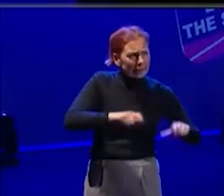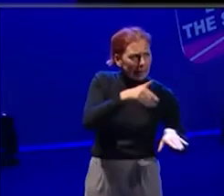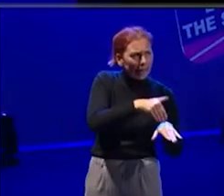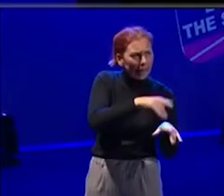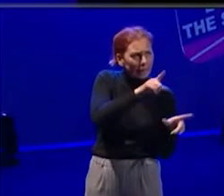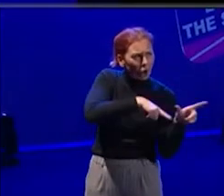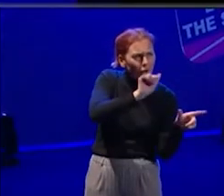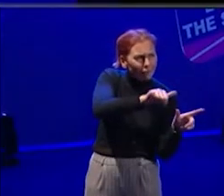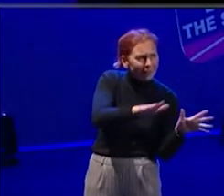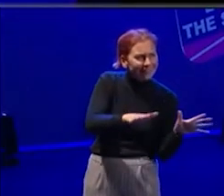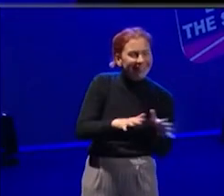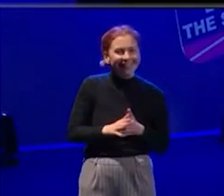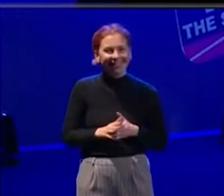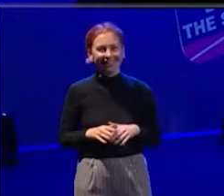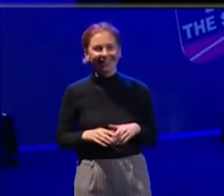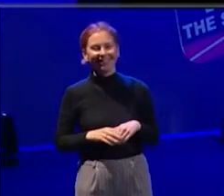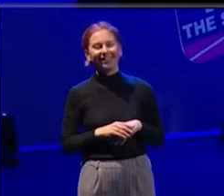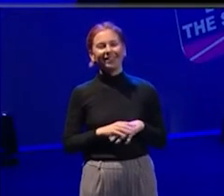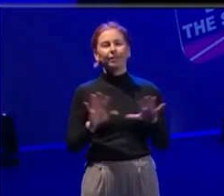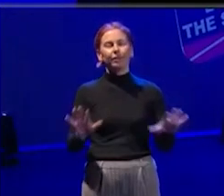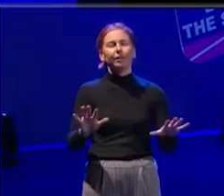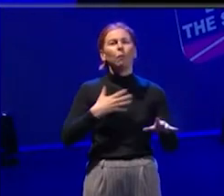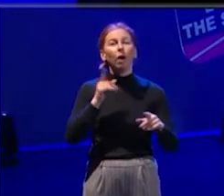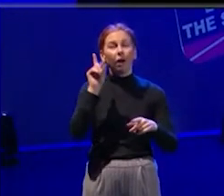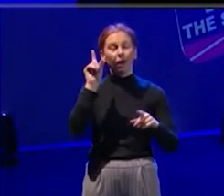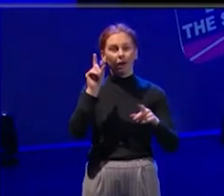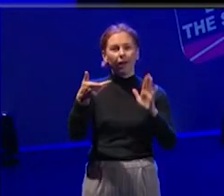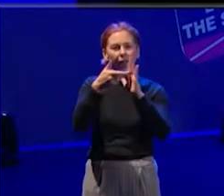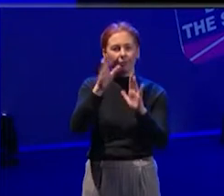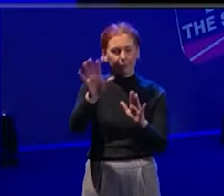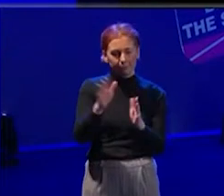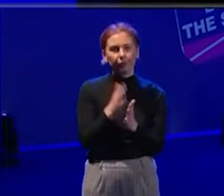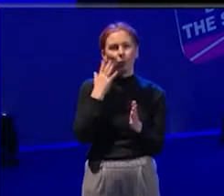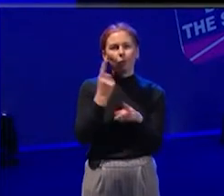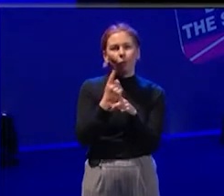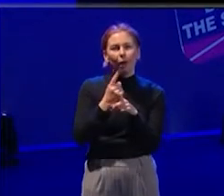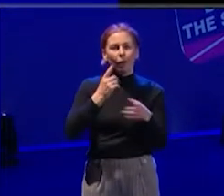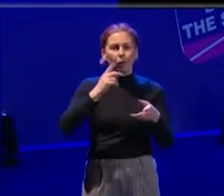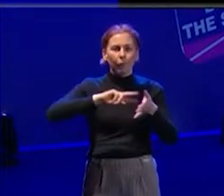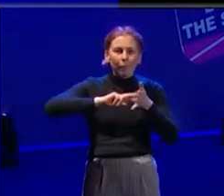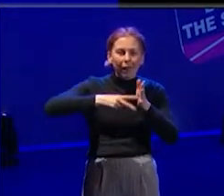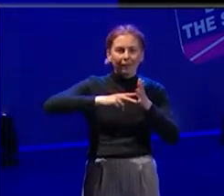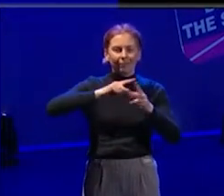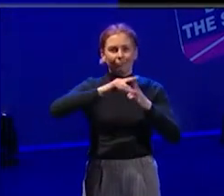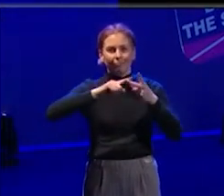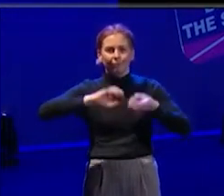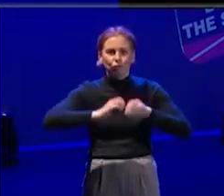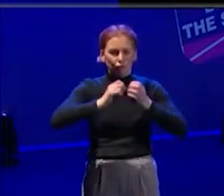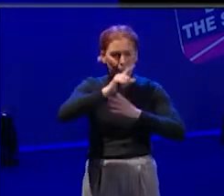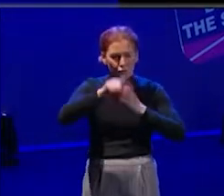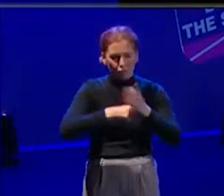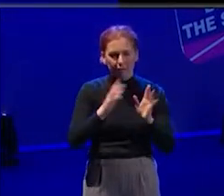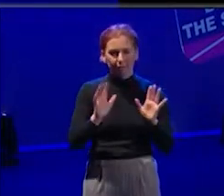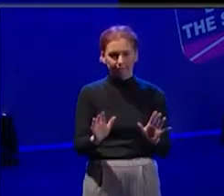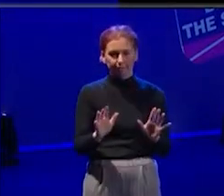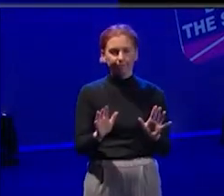Can I also say that I think it's one of the things in terms of planning and creating projects as well, is there's a need to be